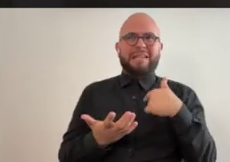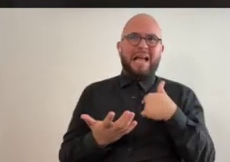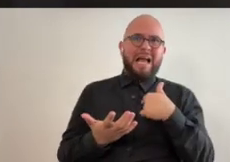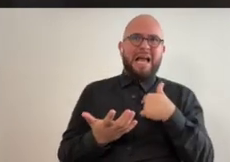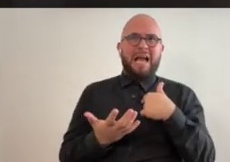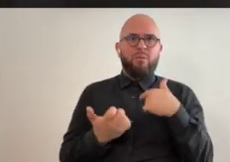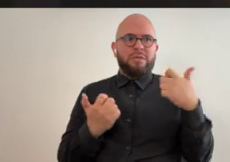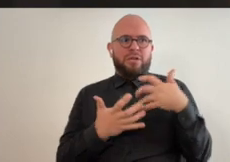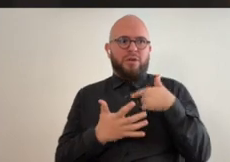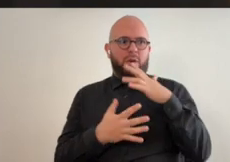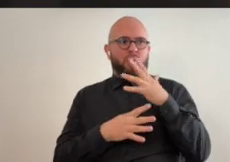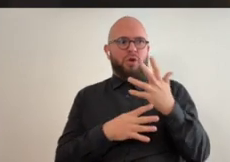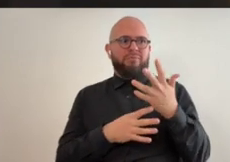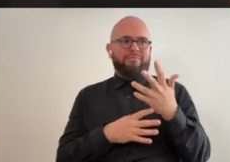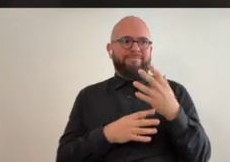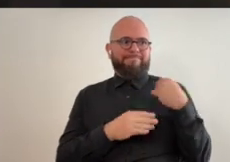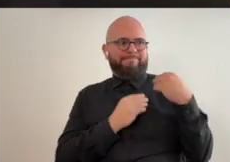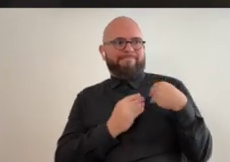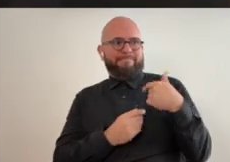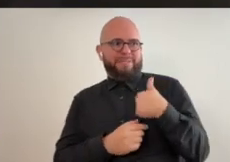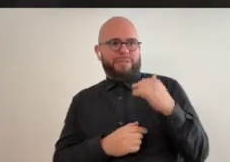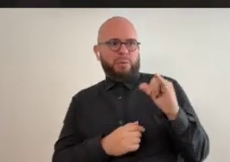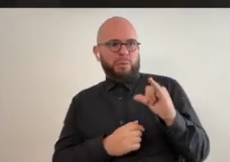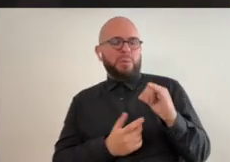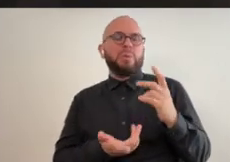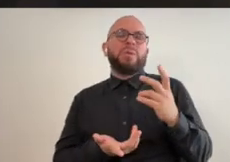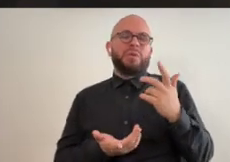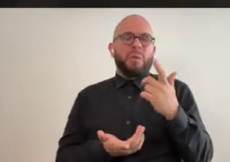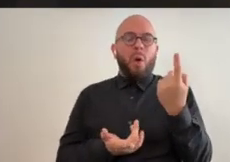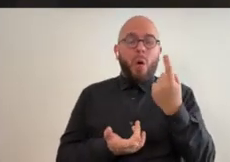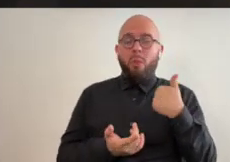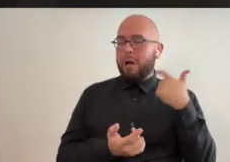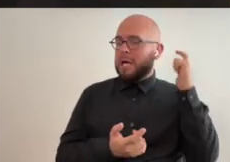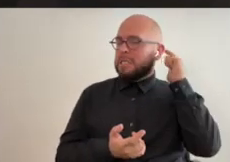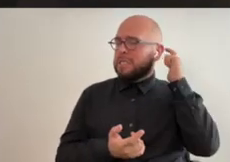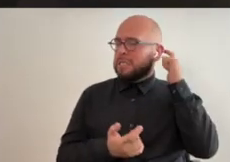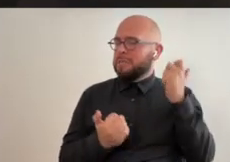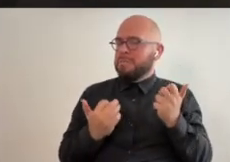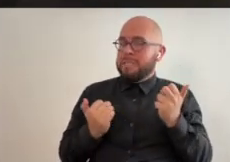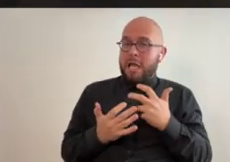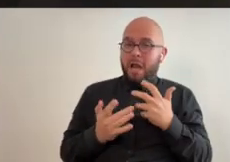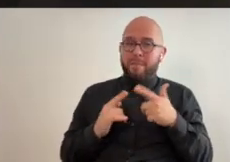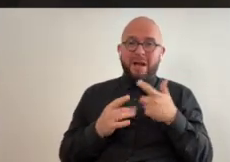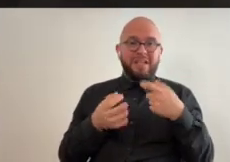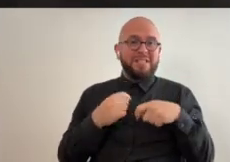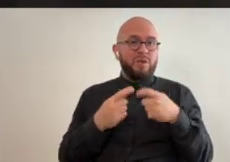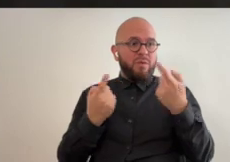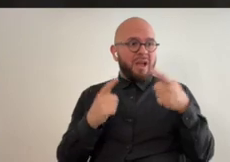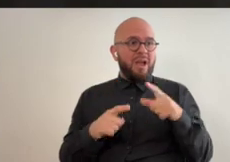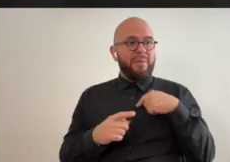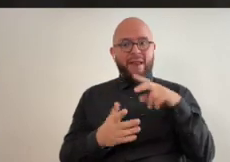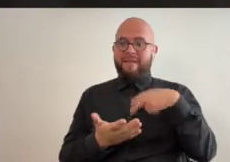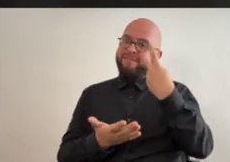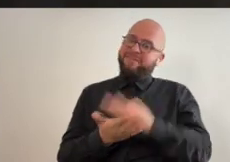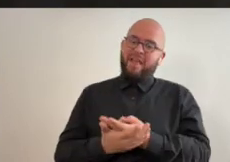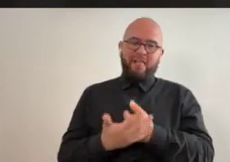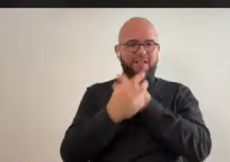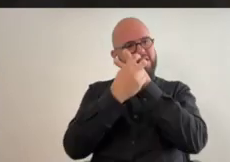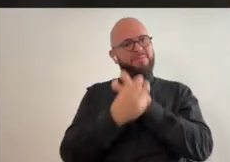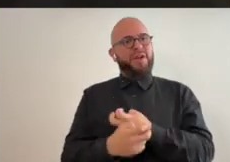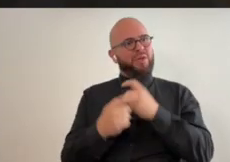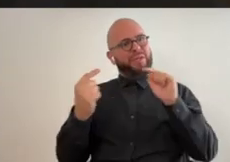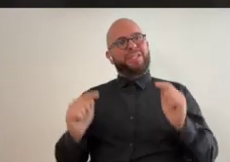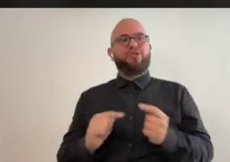i was always kind of feared that that i would get rheumatoid arthritis so that was always like a fear in the back of my head but